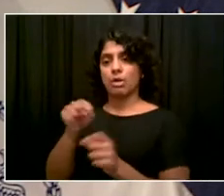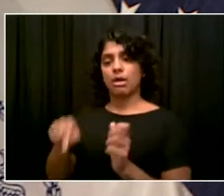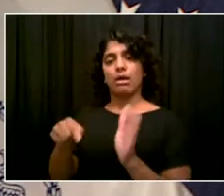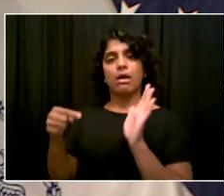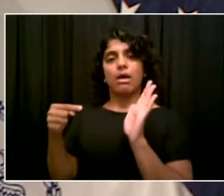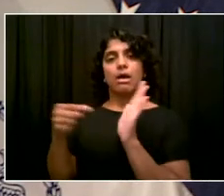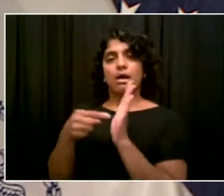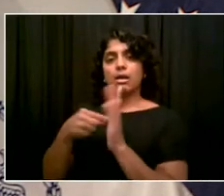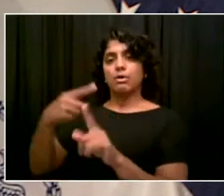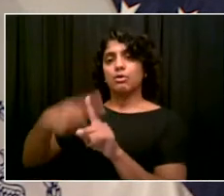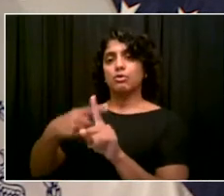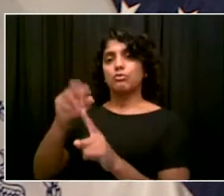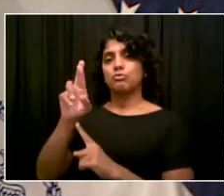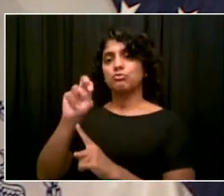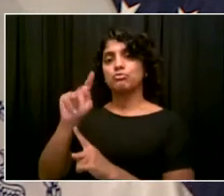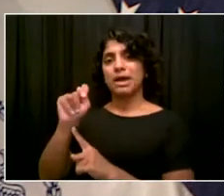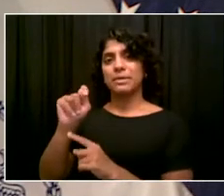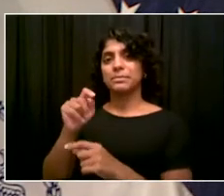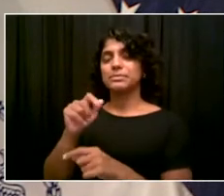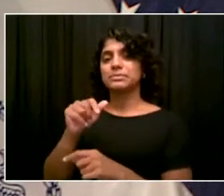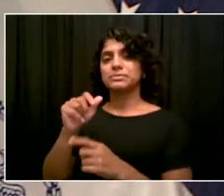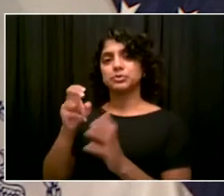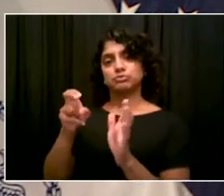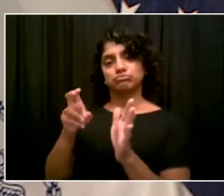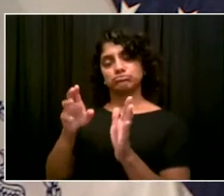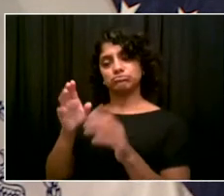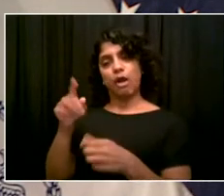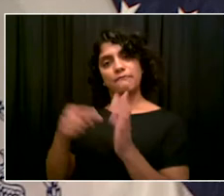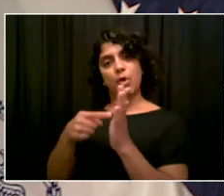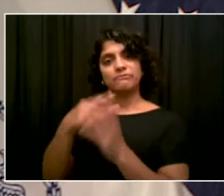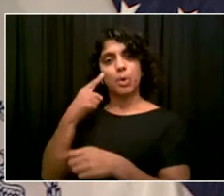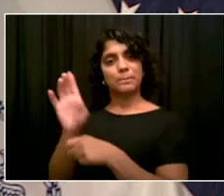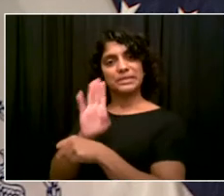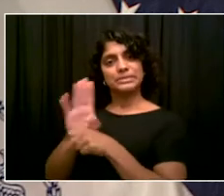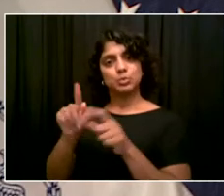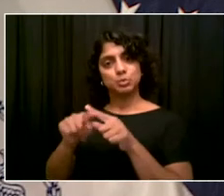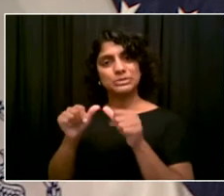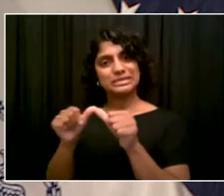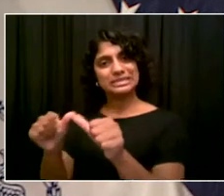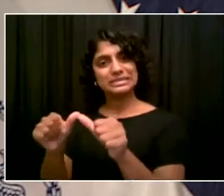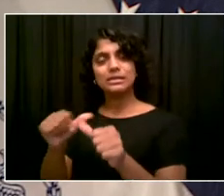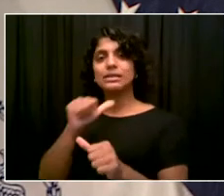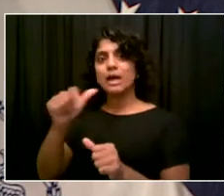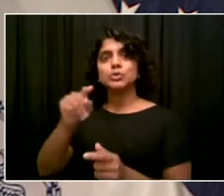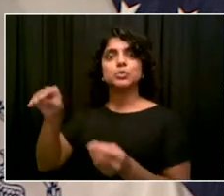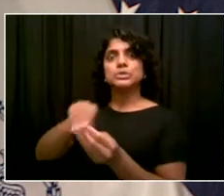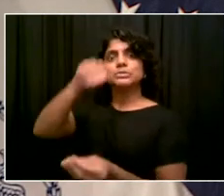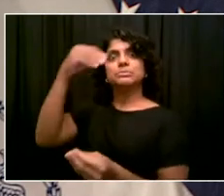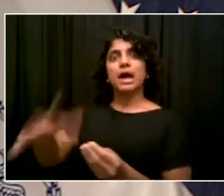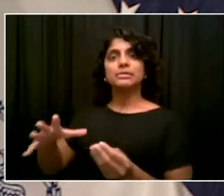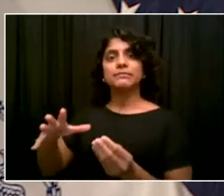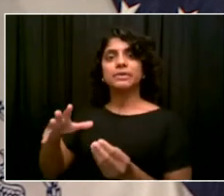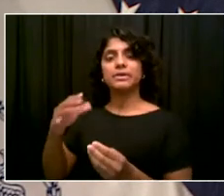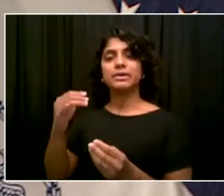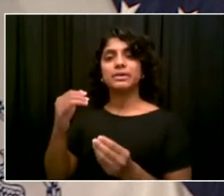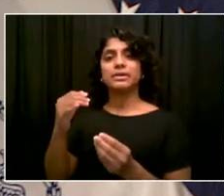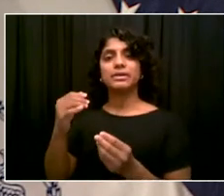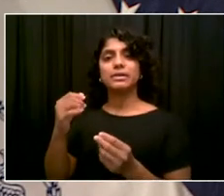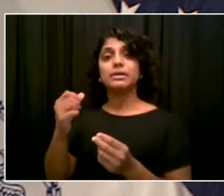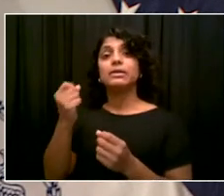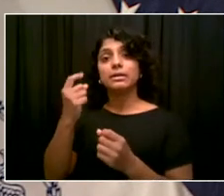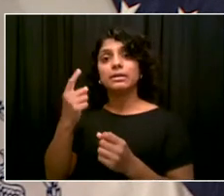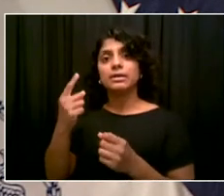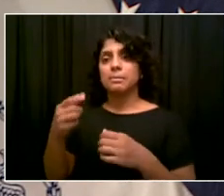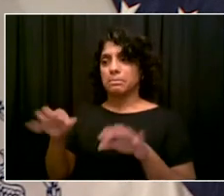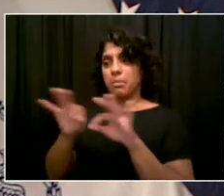this bigger issue. And as we wrap up today, everyone, look, this is another piece of bringing the city back, making